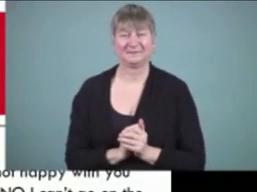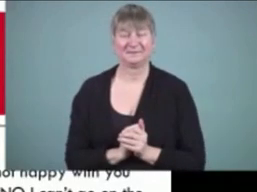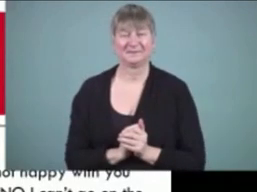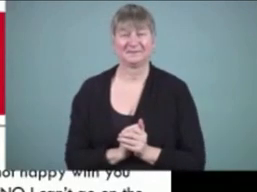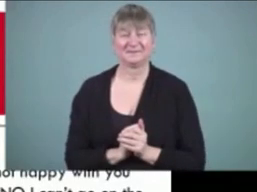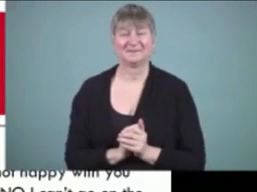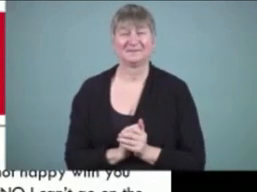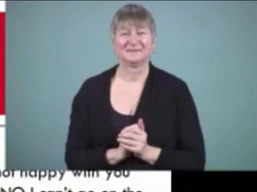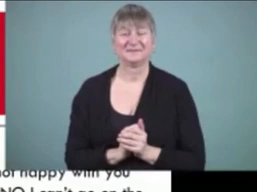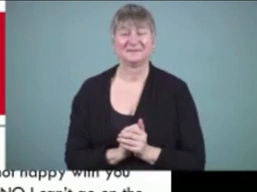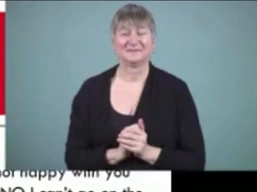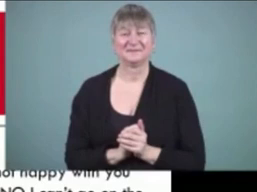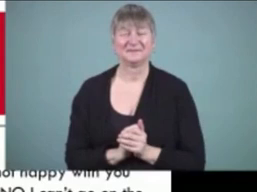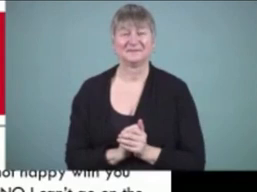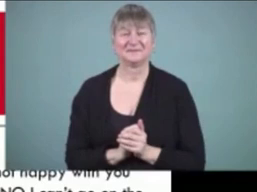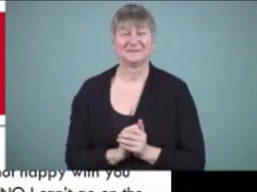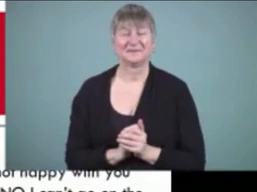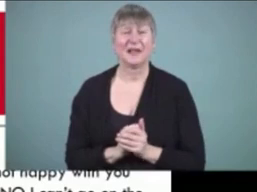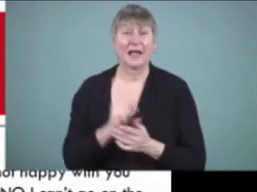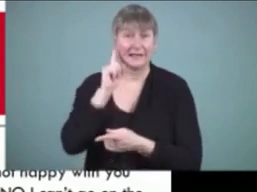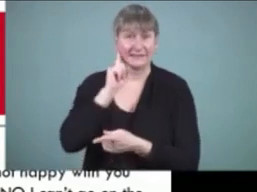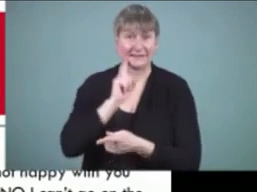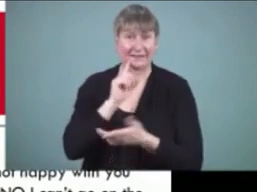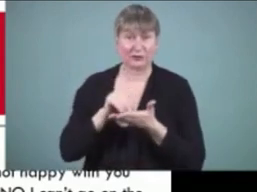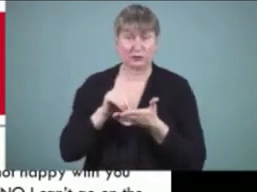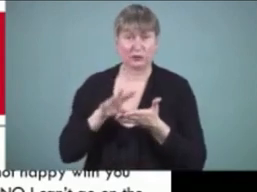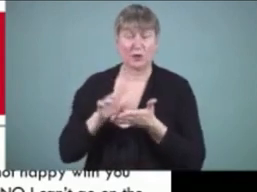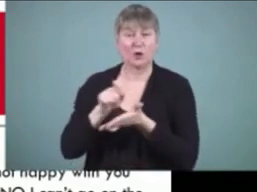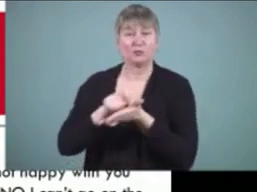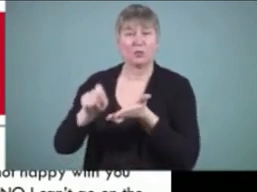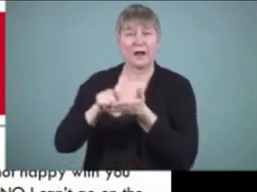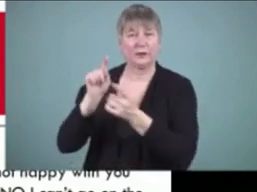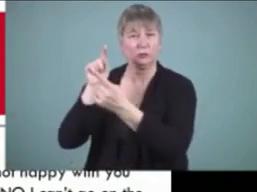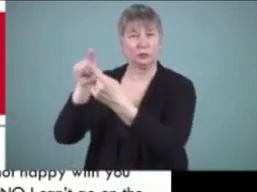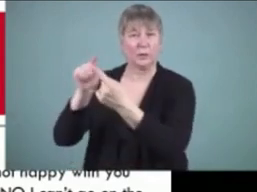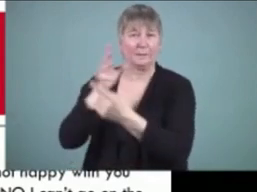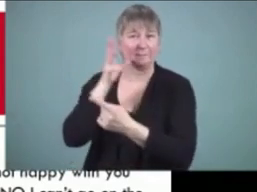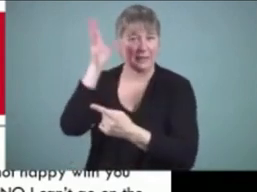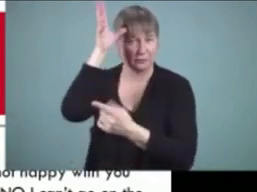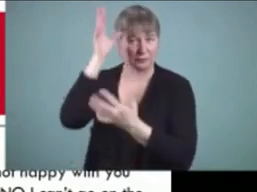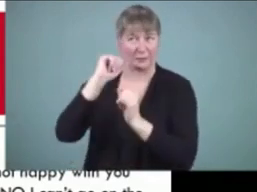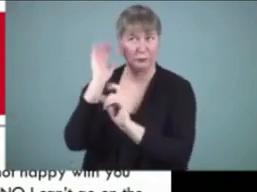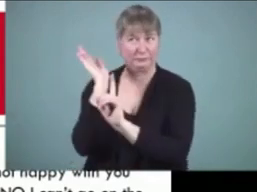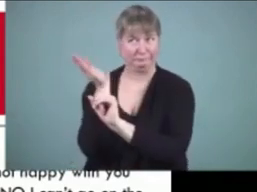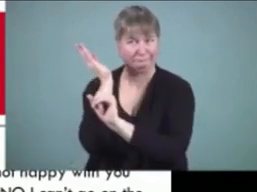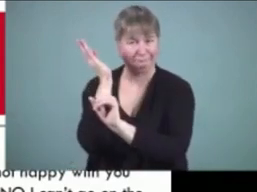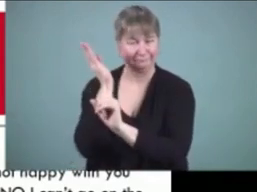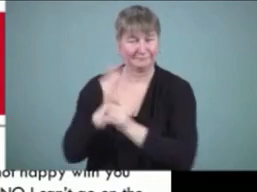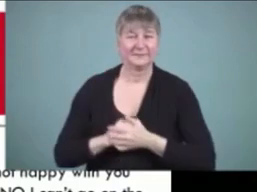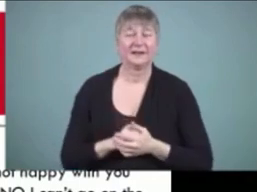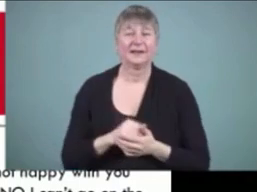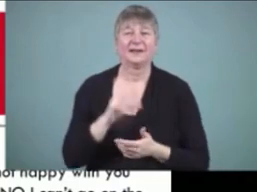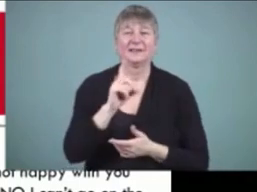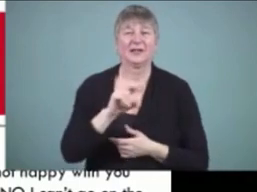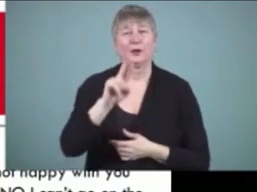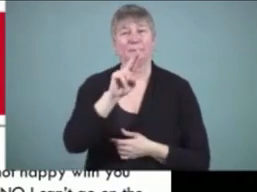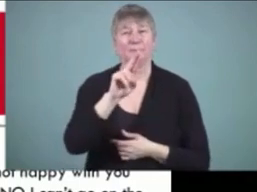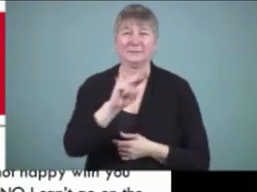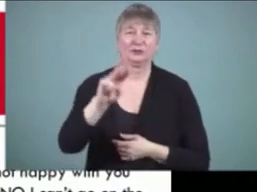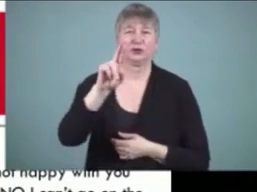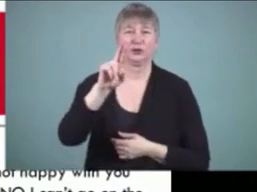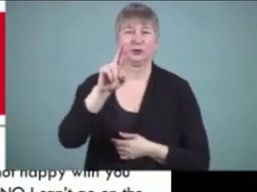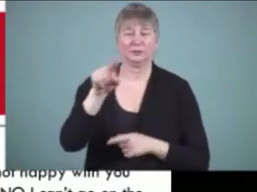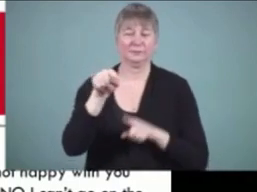Next slide. This is a deaf student writing to his parents because he wants something. Dear mister, this is his dad.